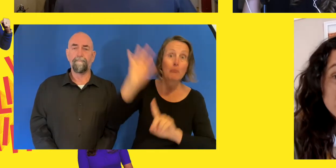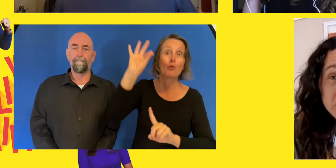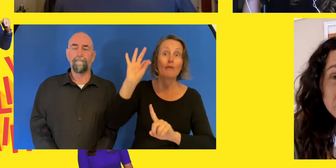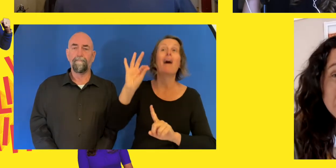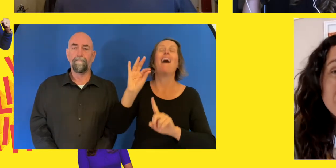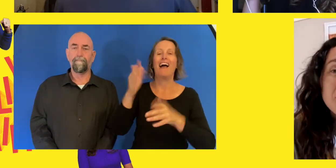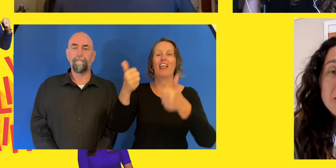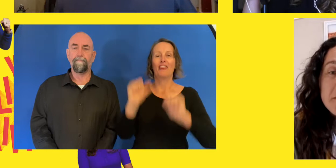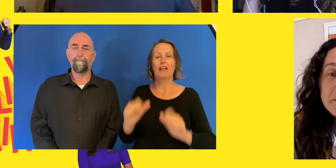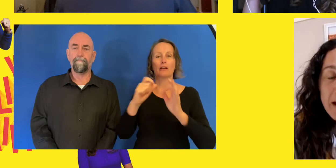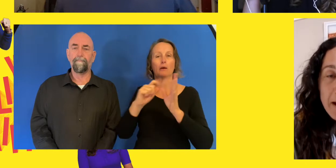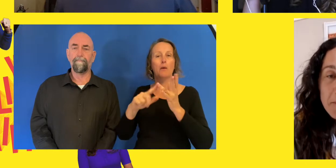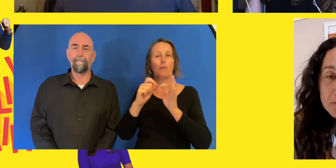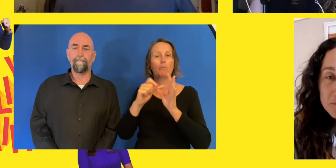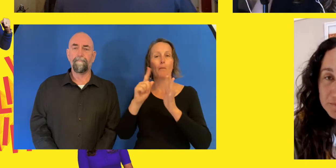most of December.